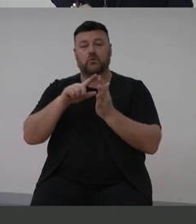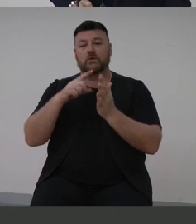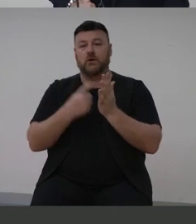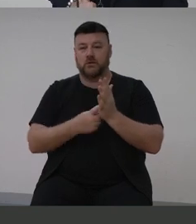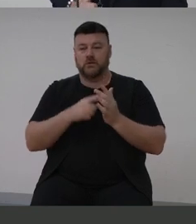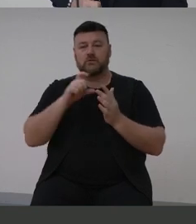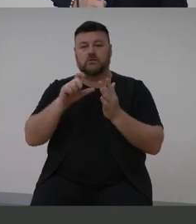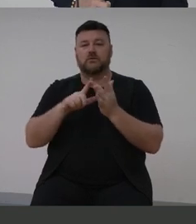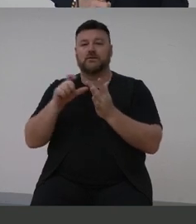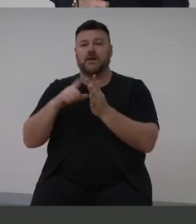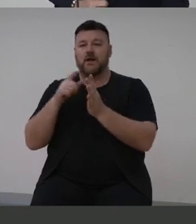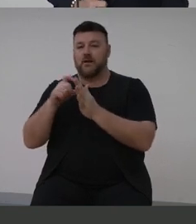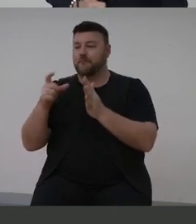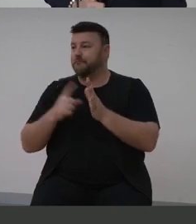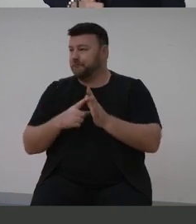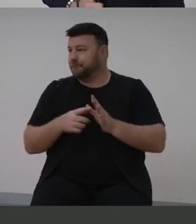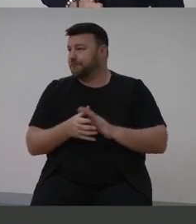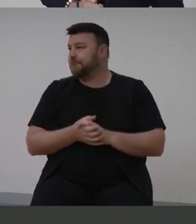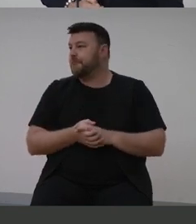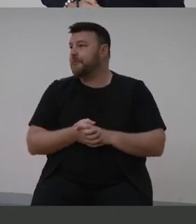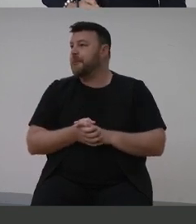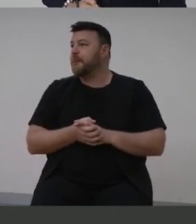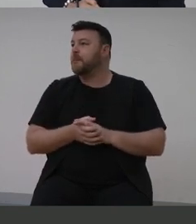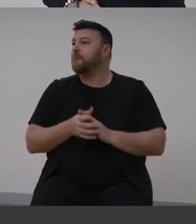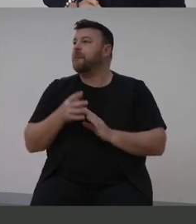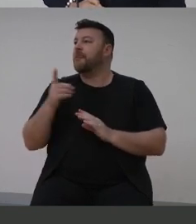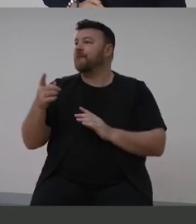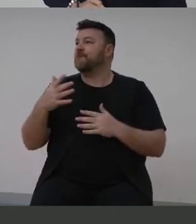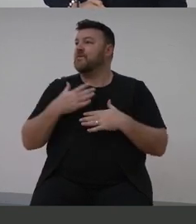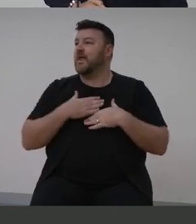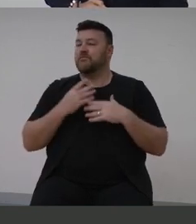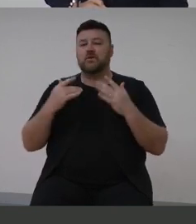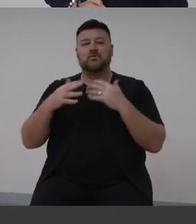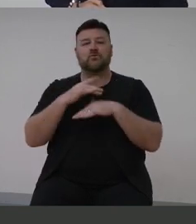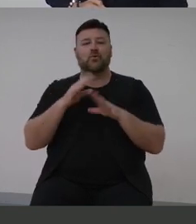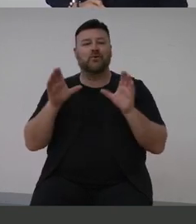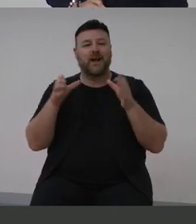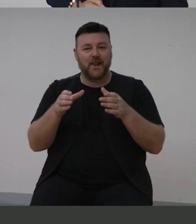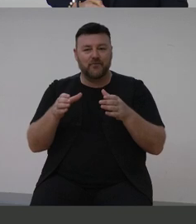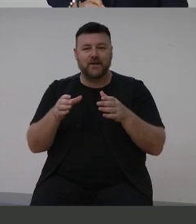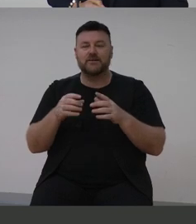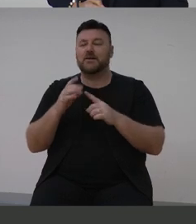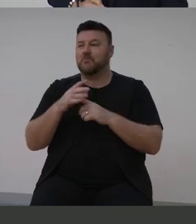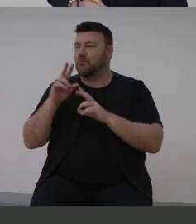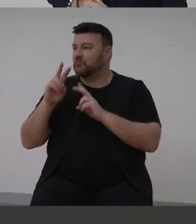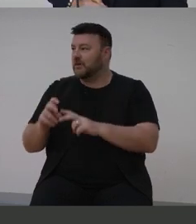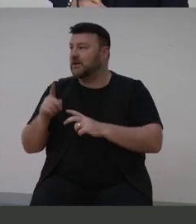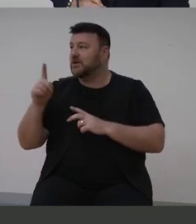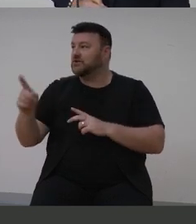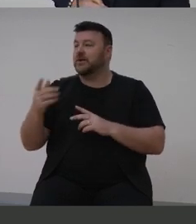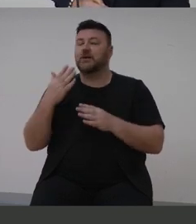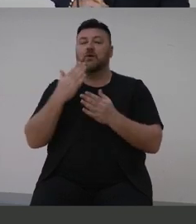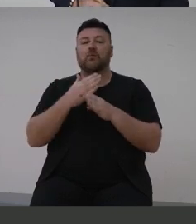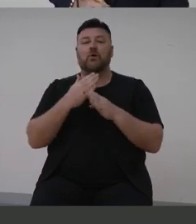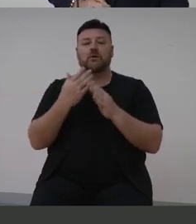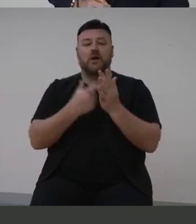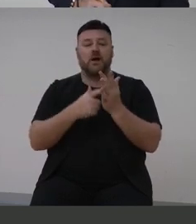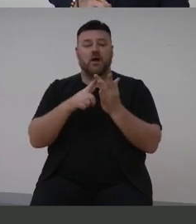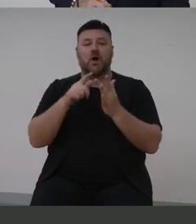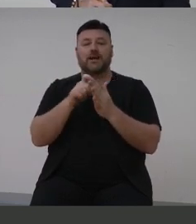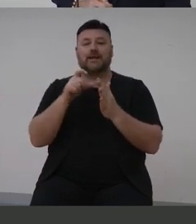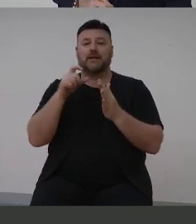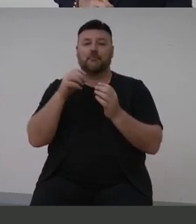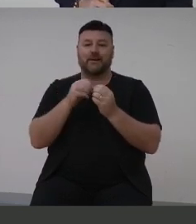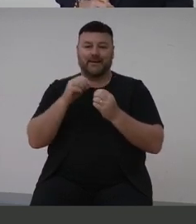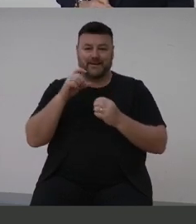She enjoys advocating for the cochlear implant and running social gatherings for recipients. Sue works at the Royal Institute for Deaf and Blind Children cochlear implant